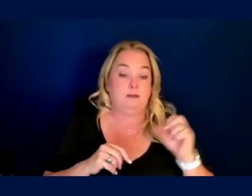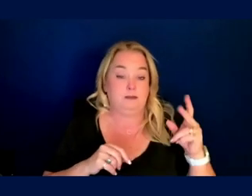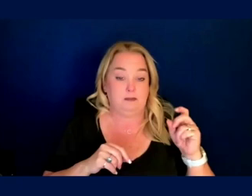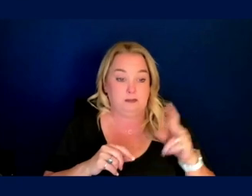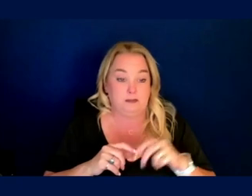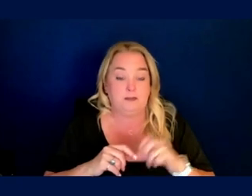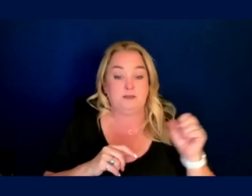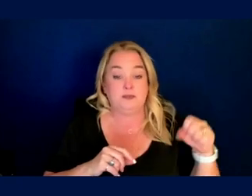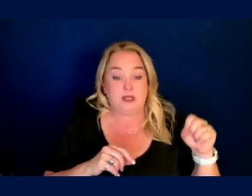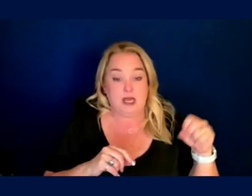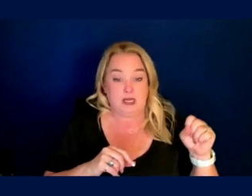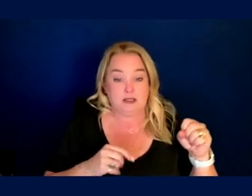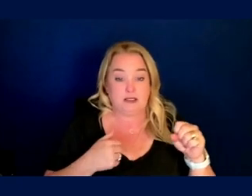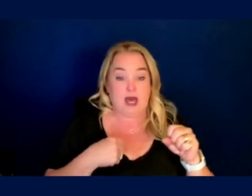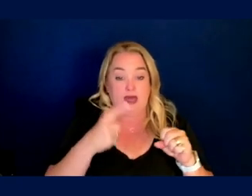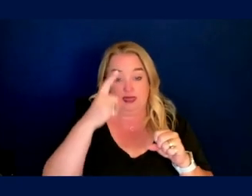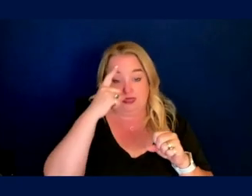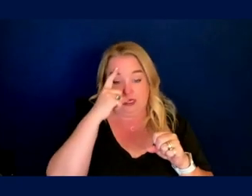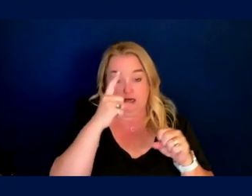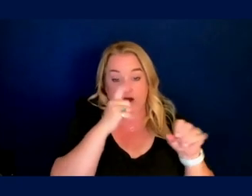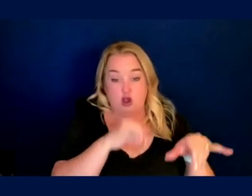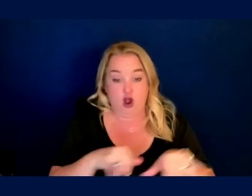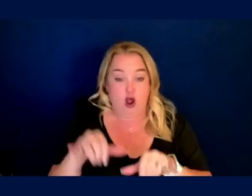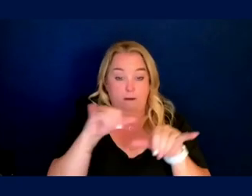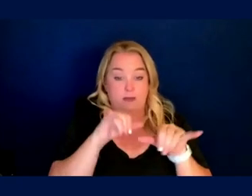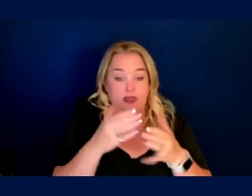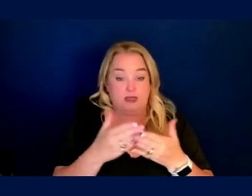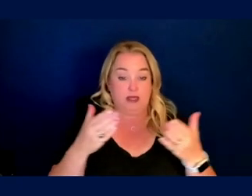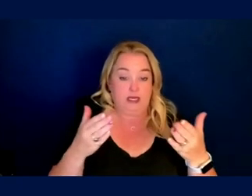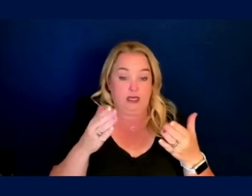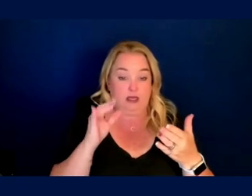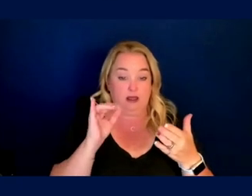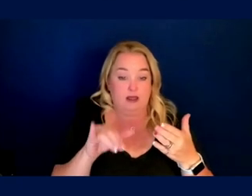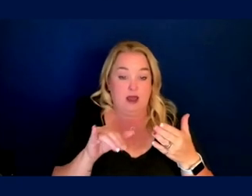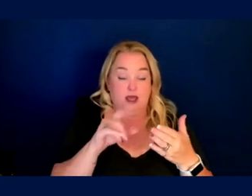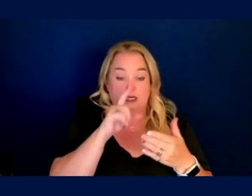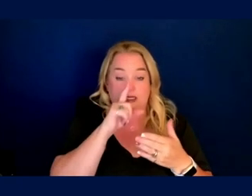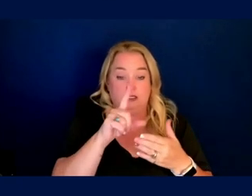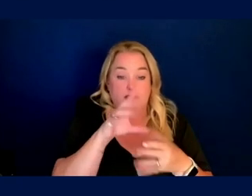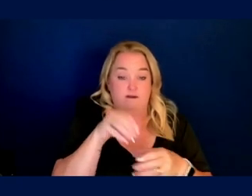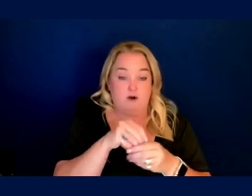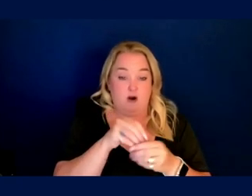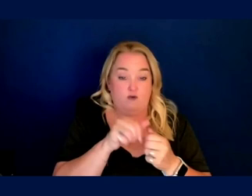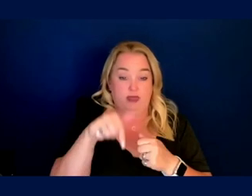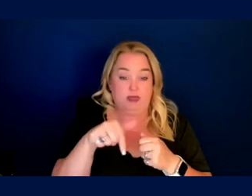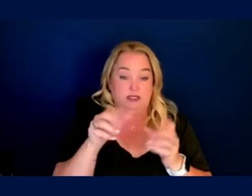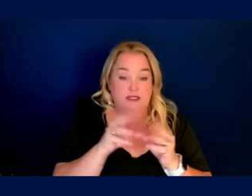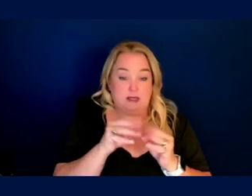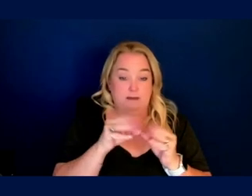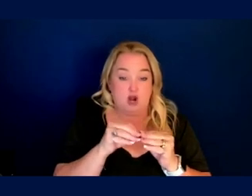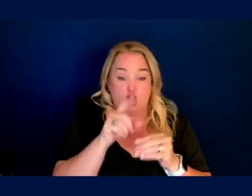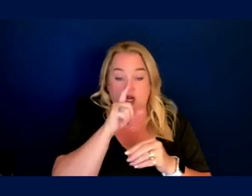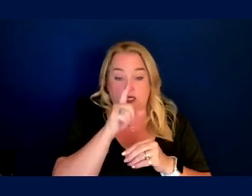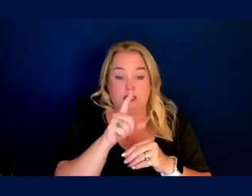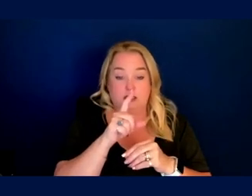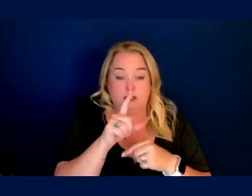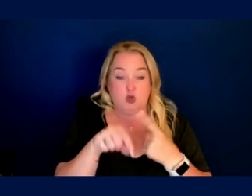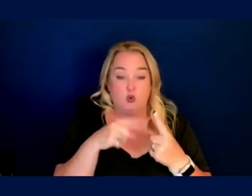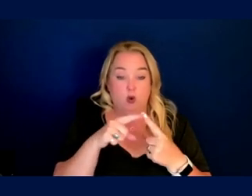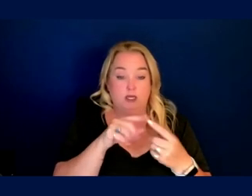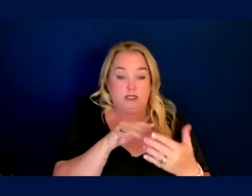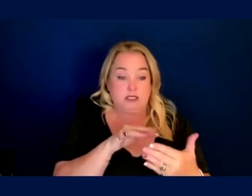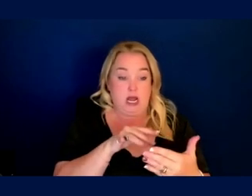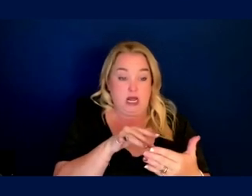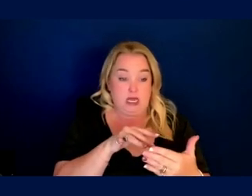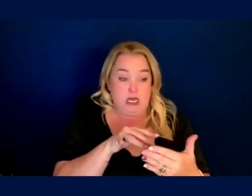And I think that a common theme that has come up throughout this seminar is that when studying a disability, we